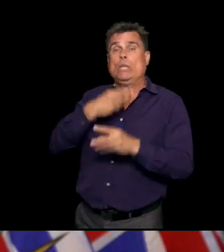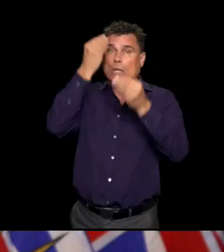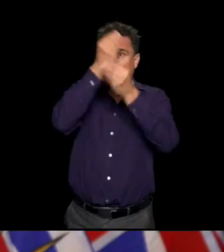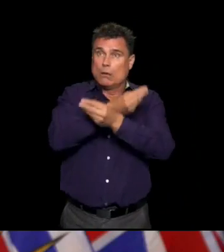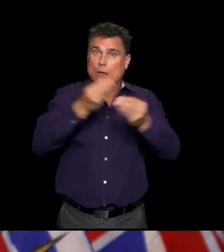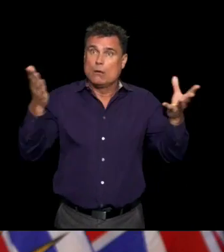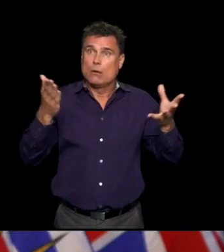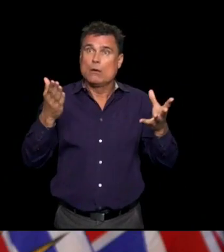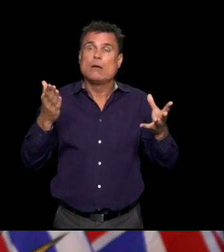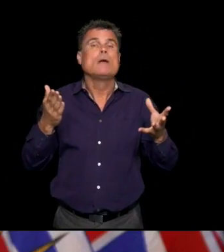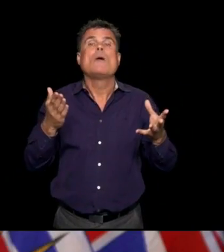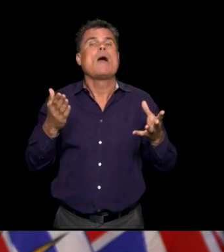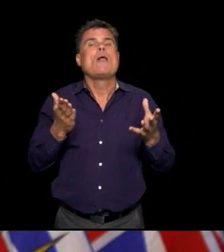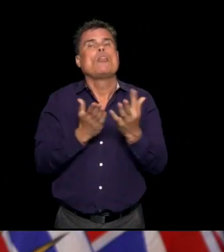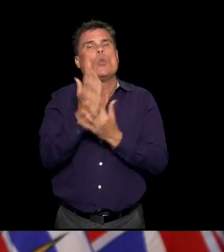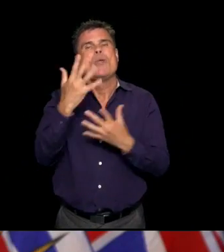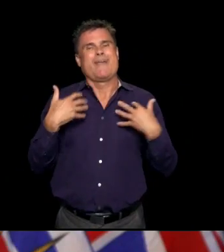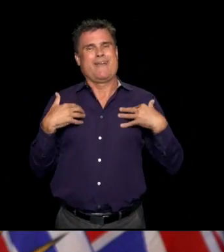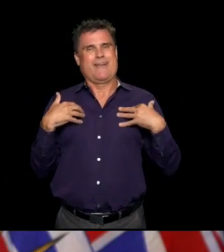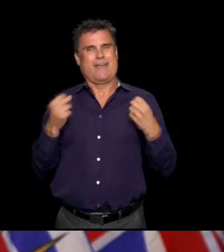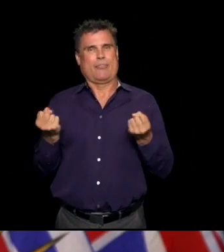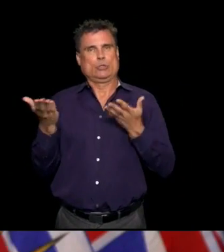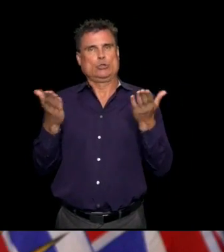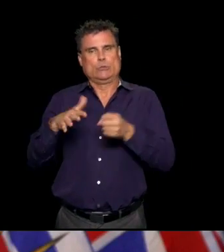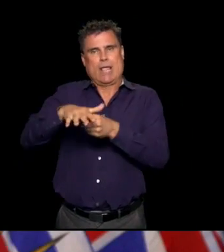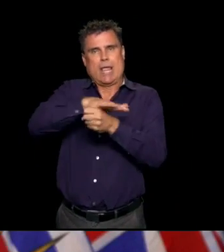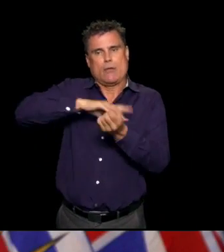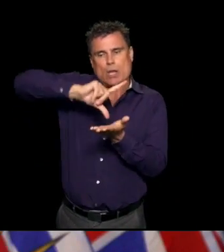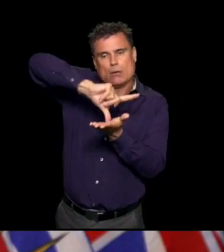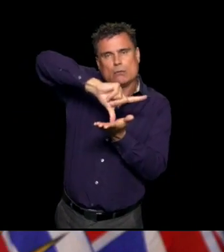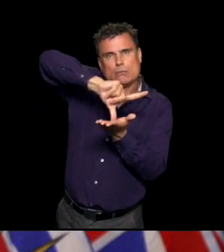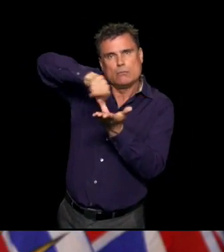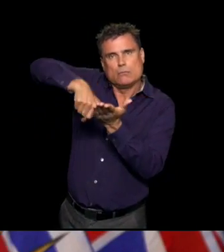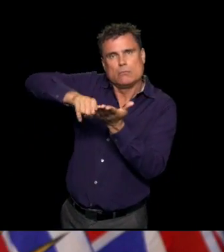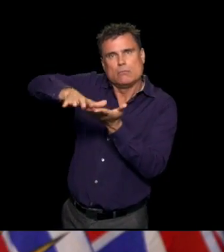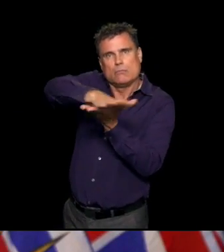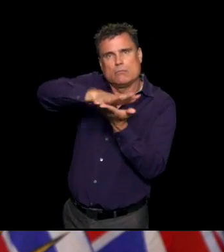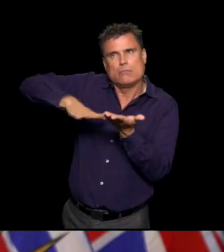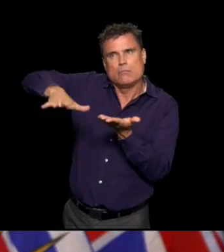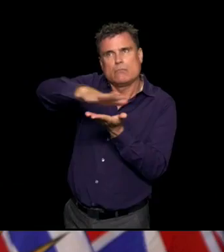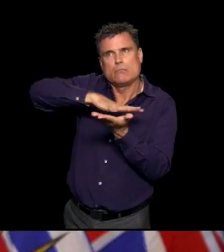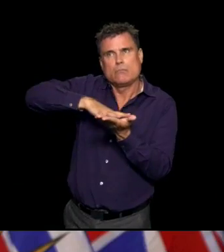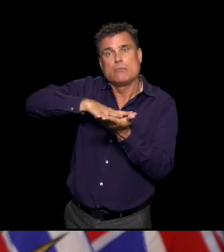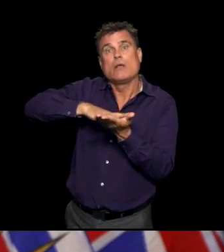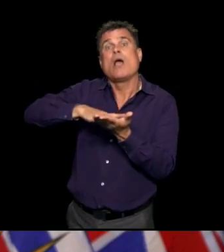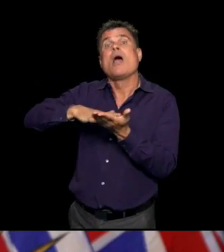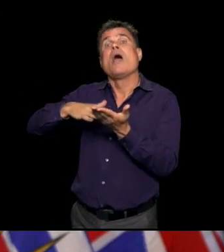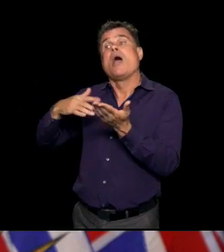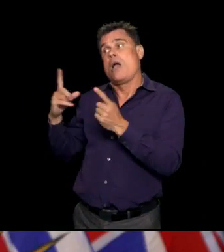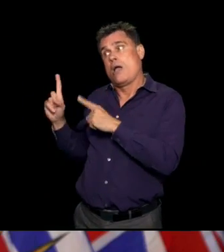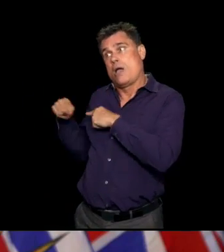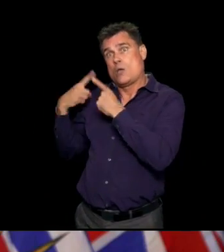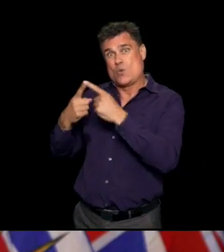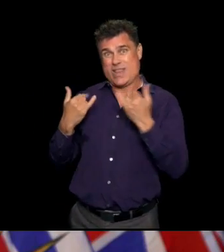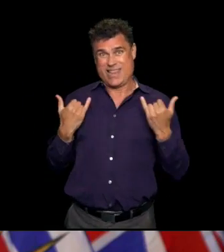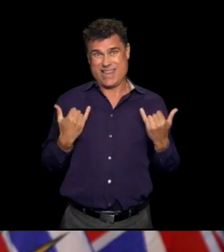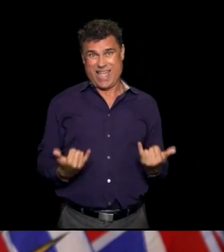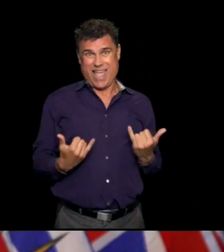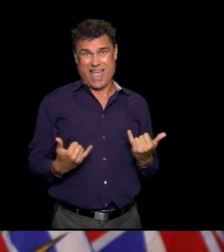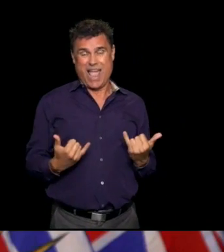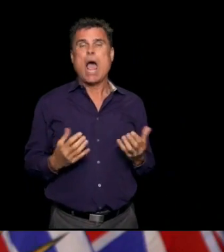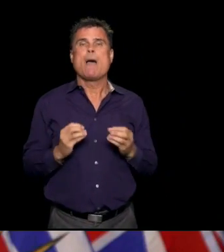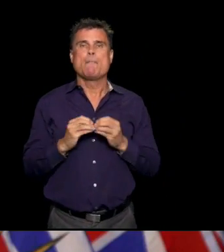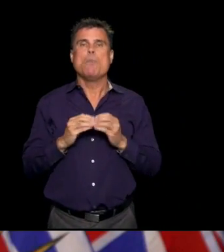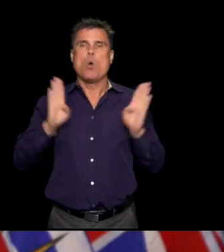to give people a better indication of where geographic areas were being most affected. And we're now at the point where we